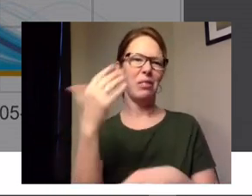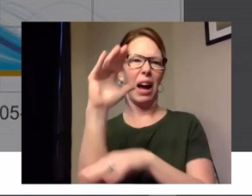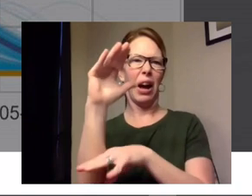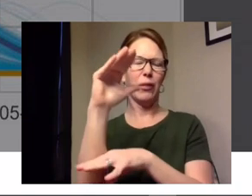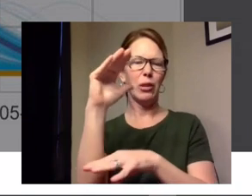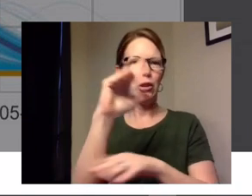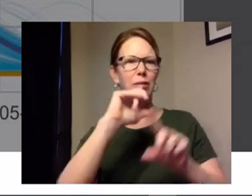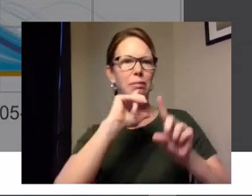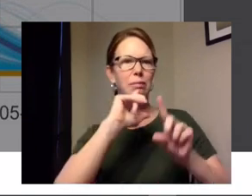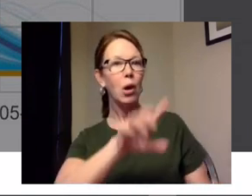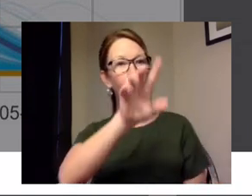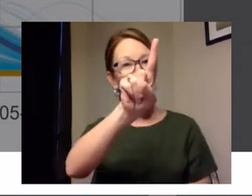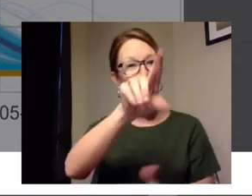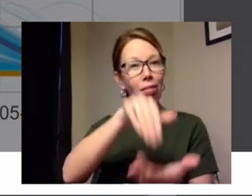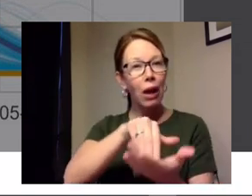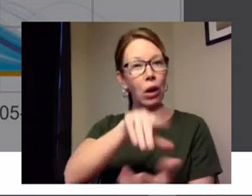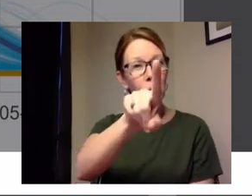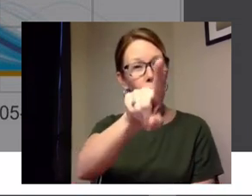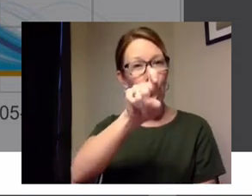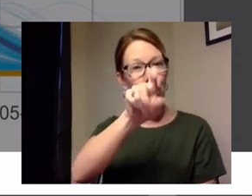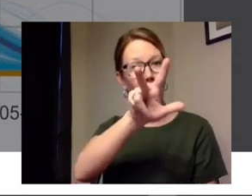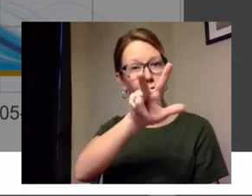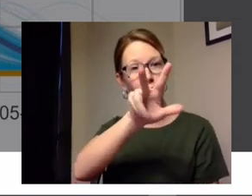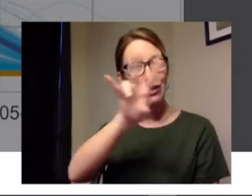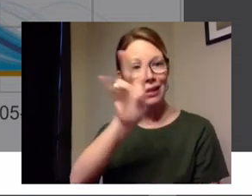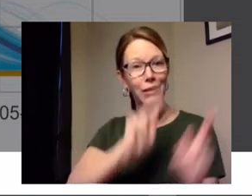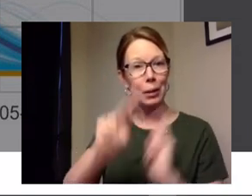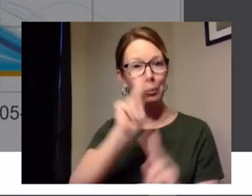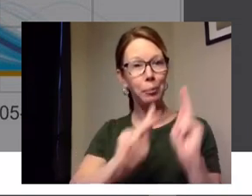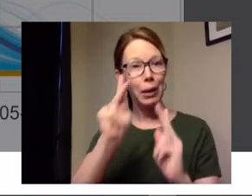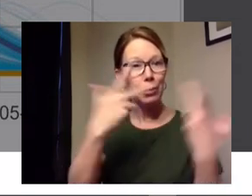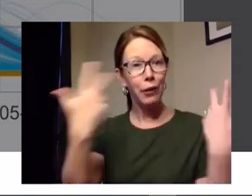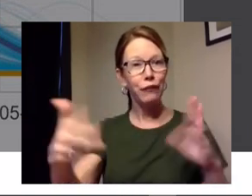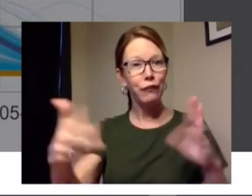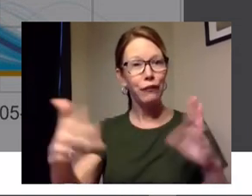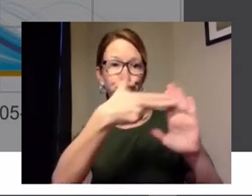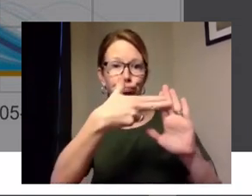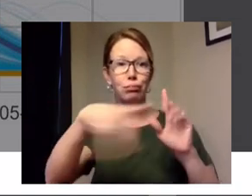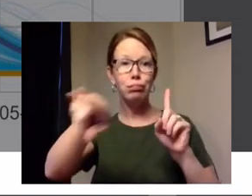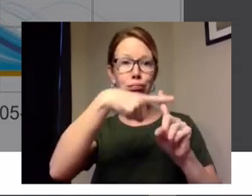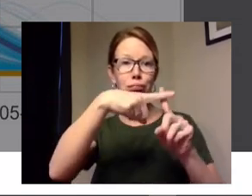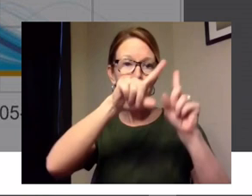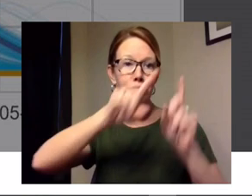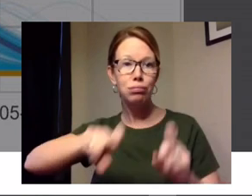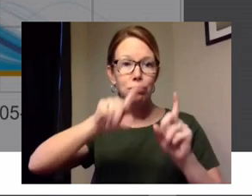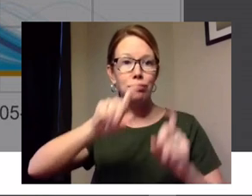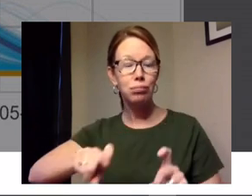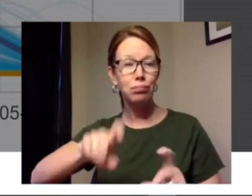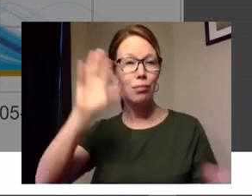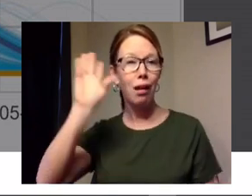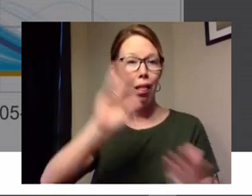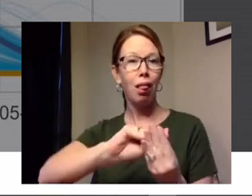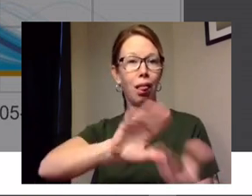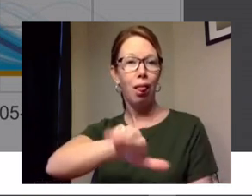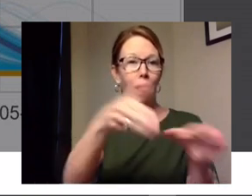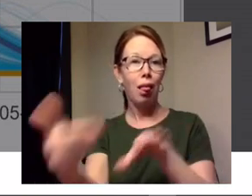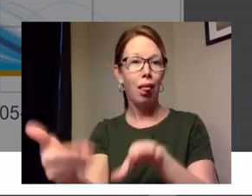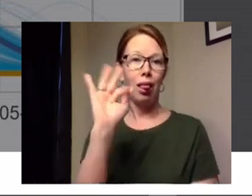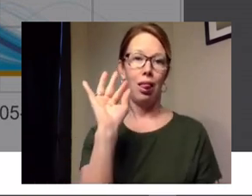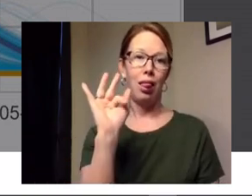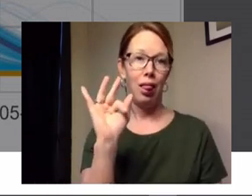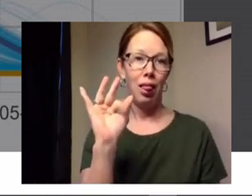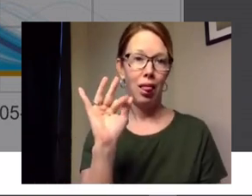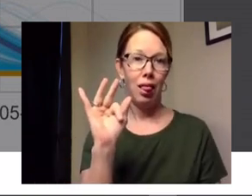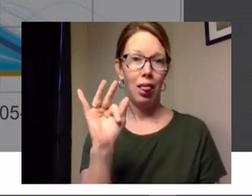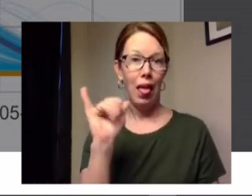1137 individuals diagnosed with covid and 19 deaths and we know